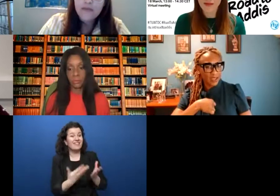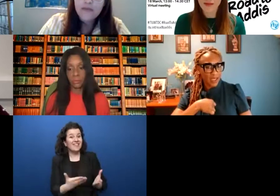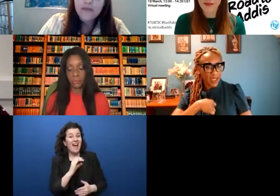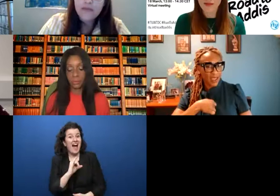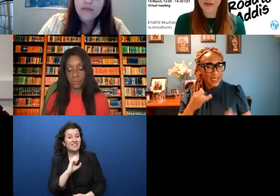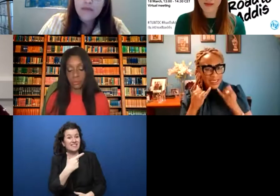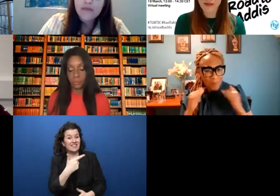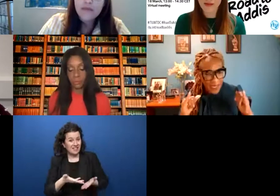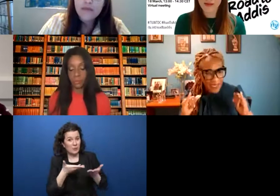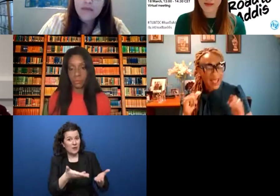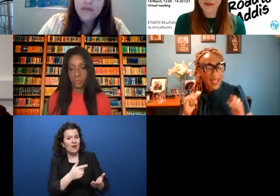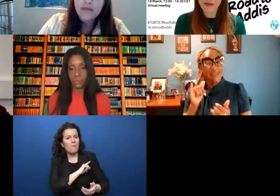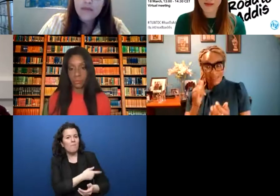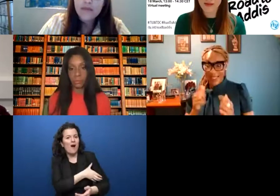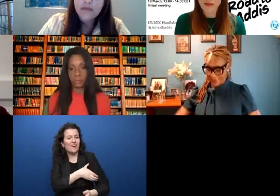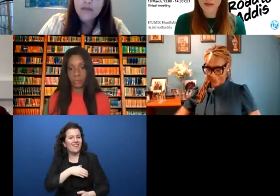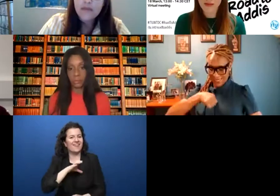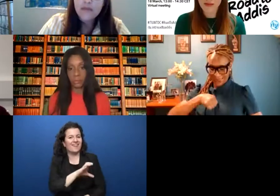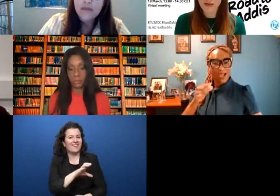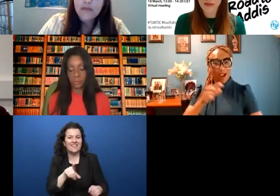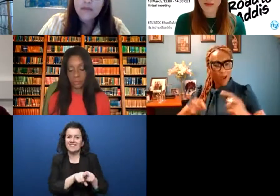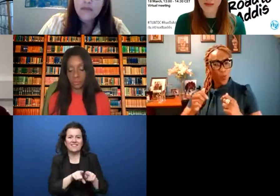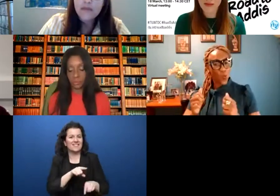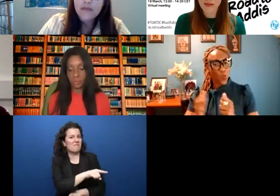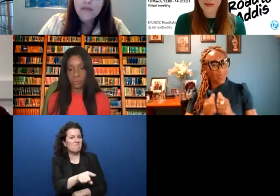ICTs give us a sense of independence.